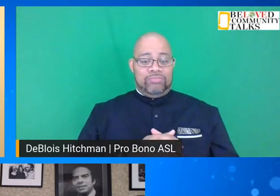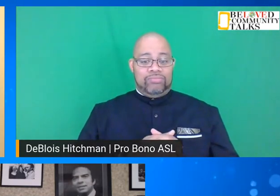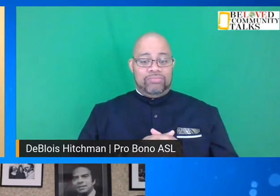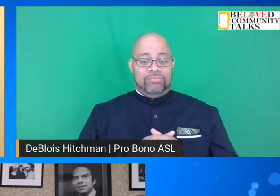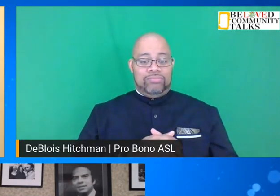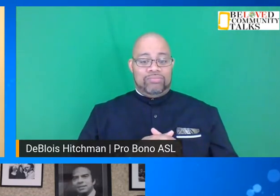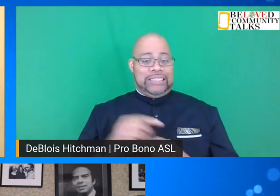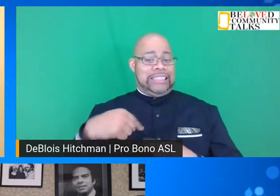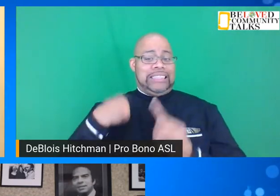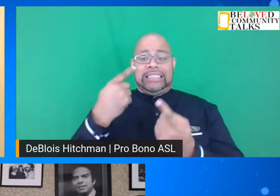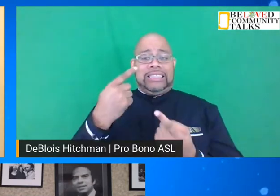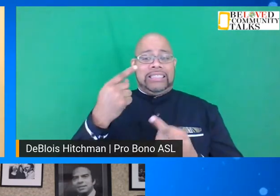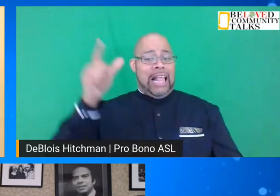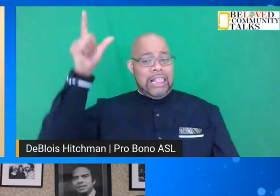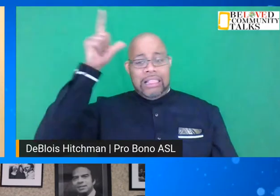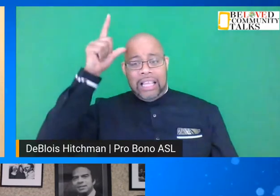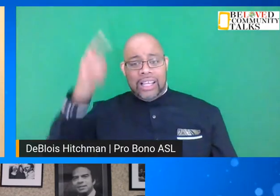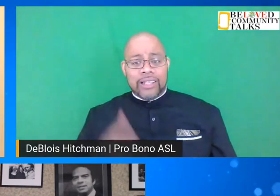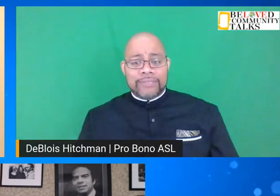since Abraham Lincoln.